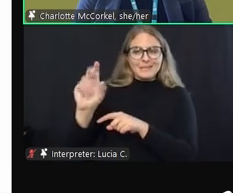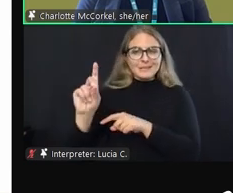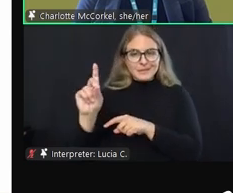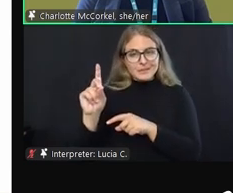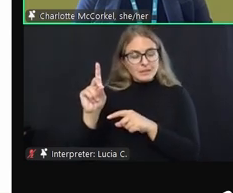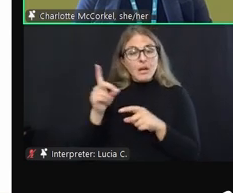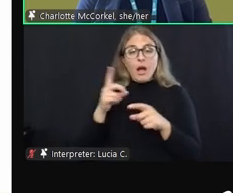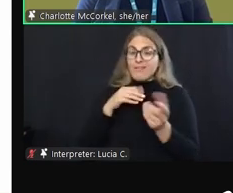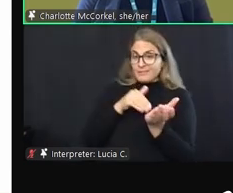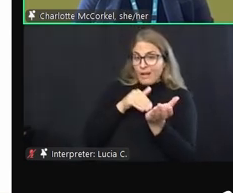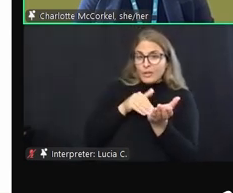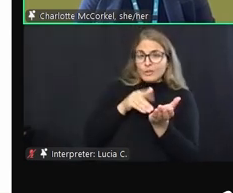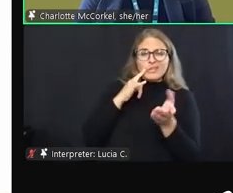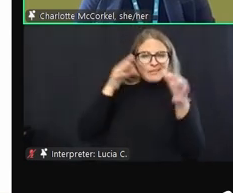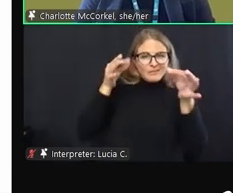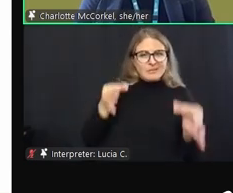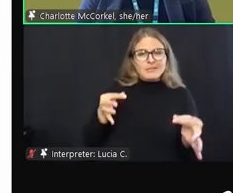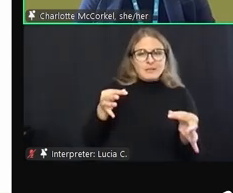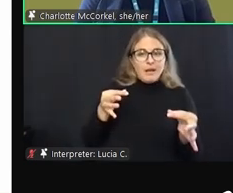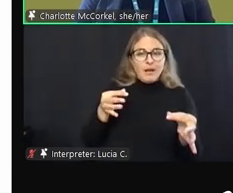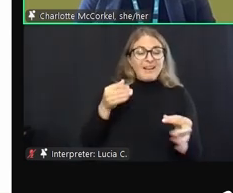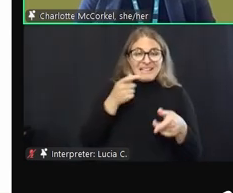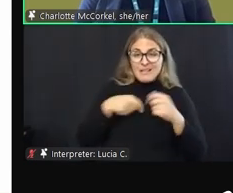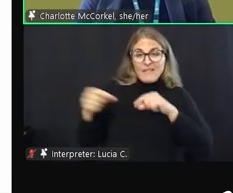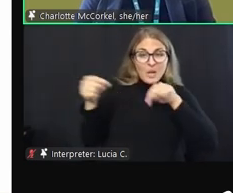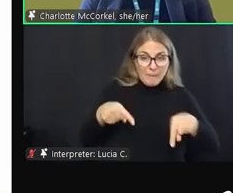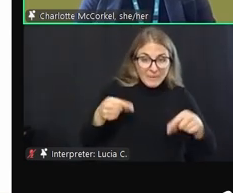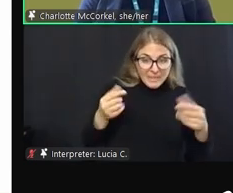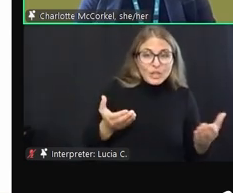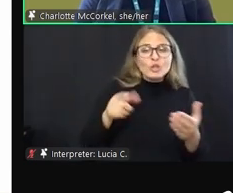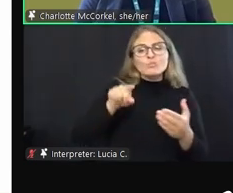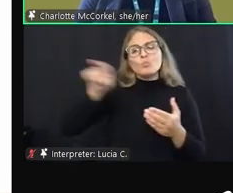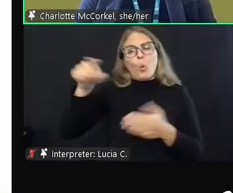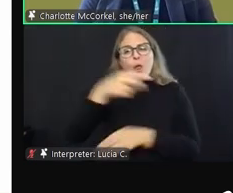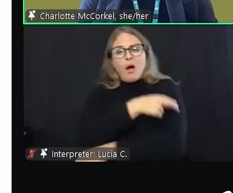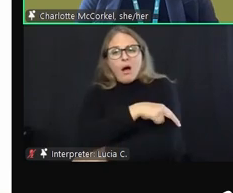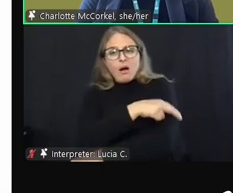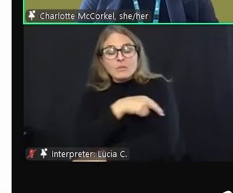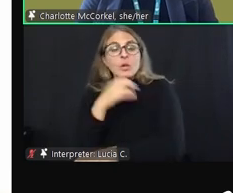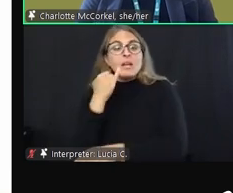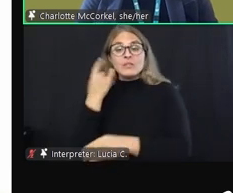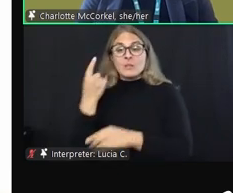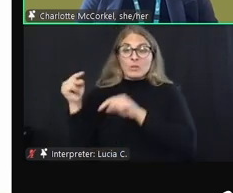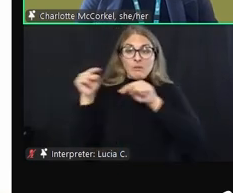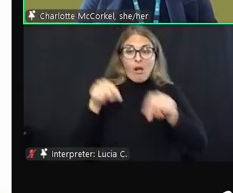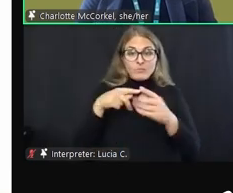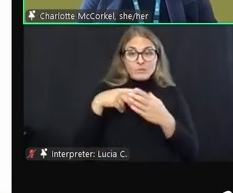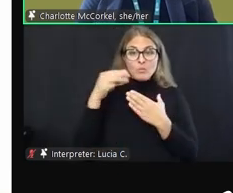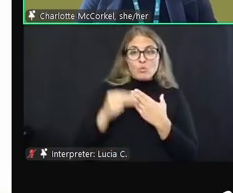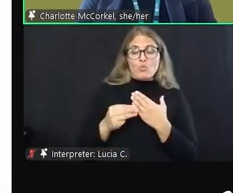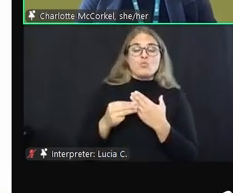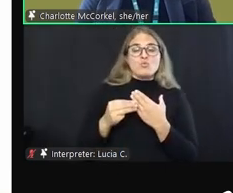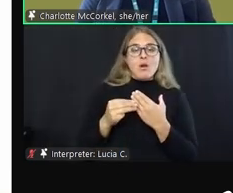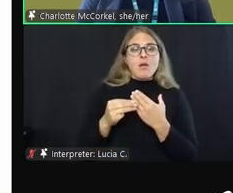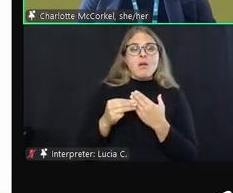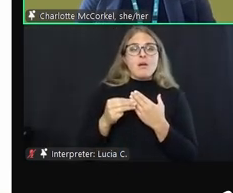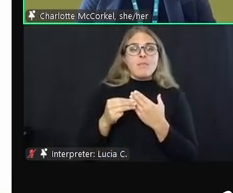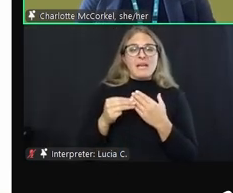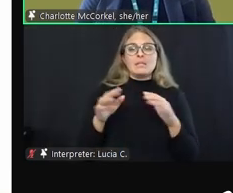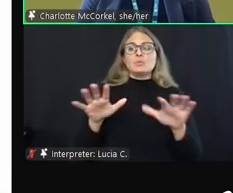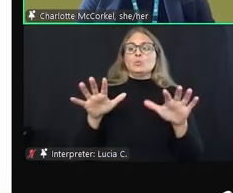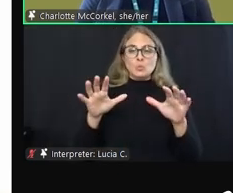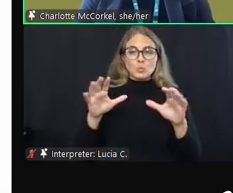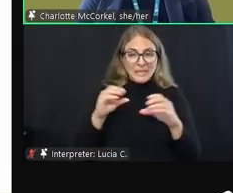a provider instead of accessing mental health urgent care. Or if someone comes to the program and is in a suicide